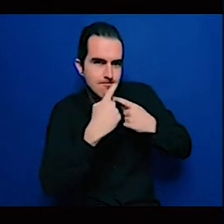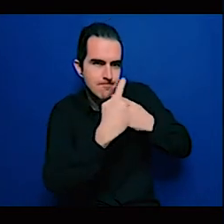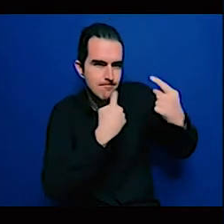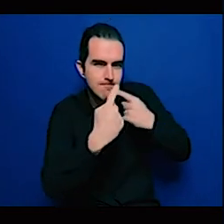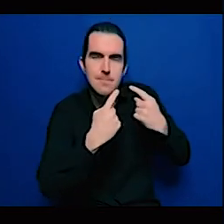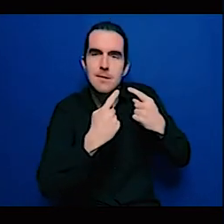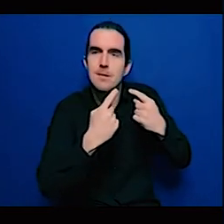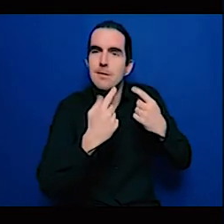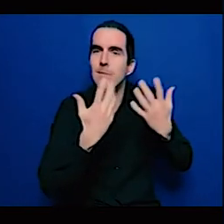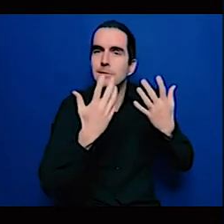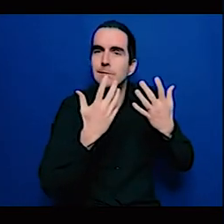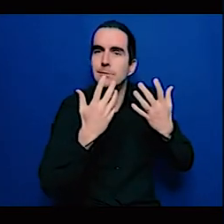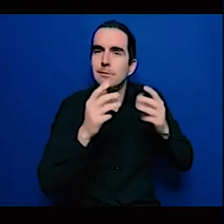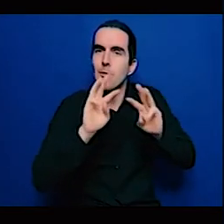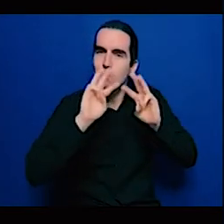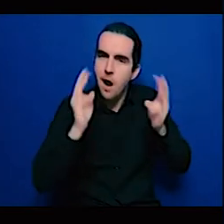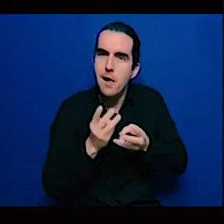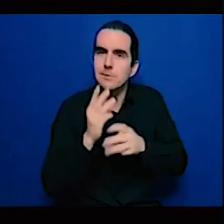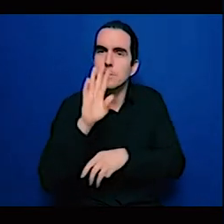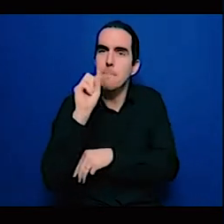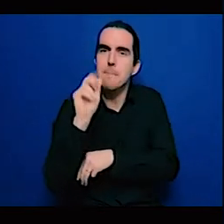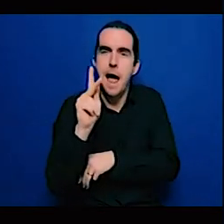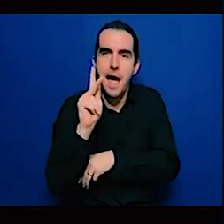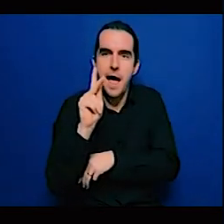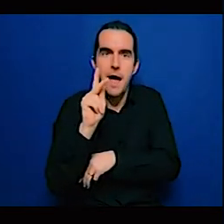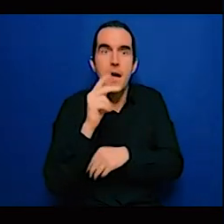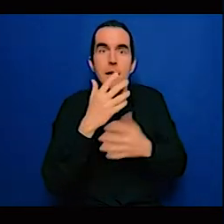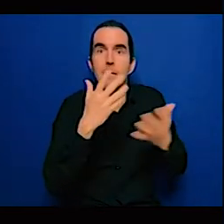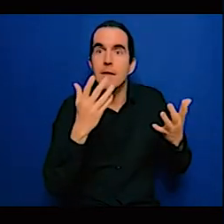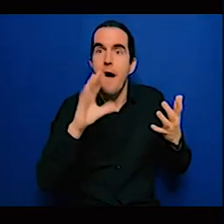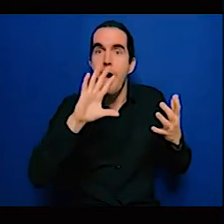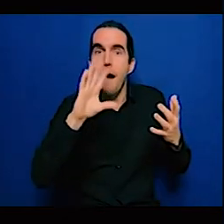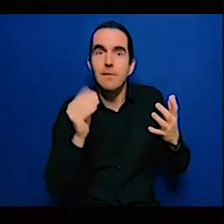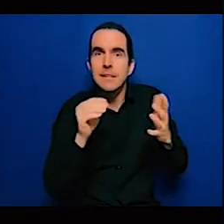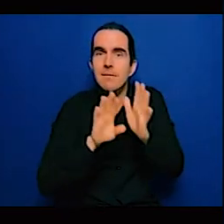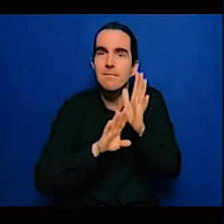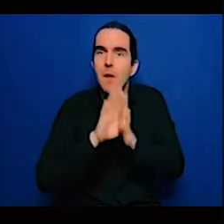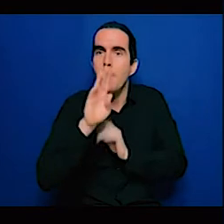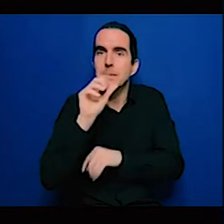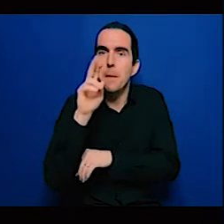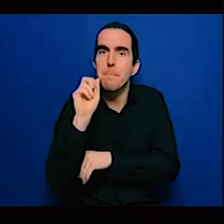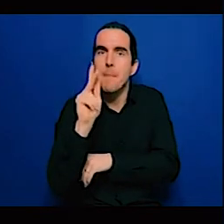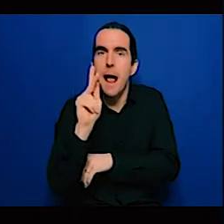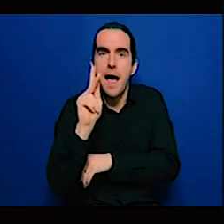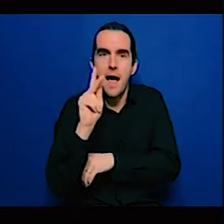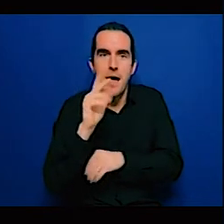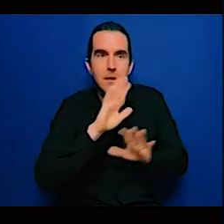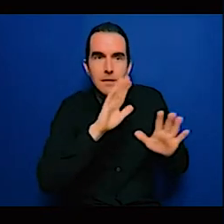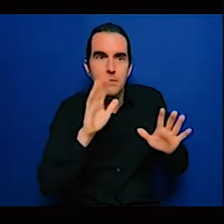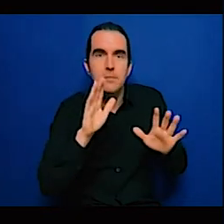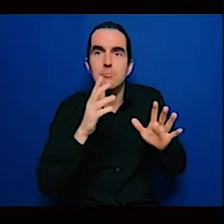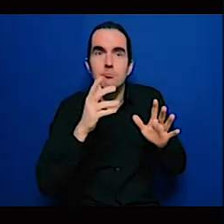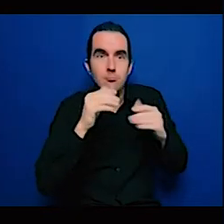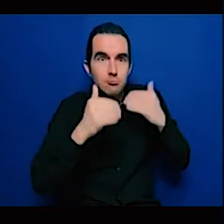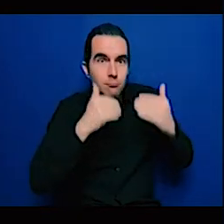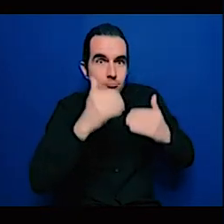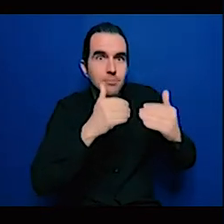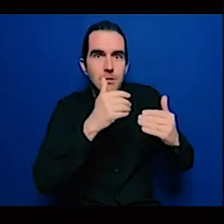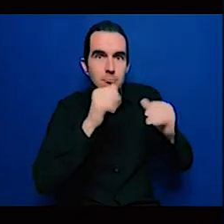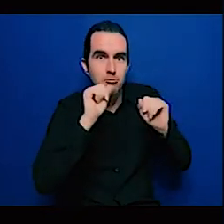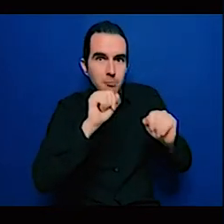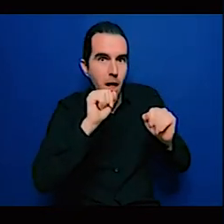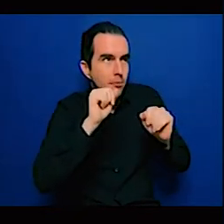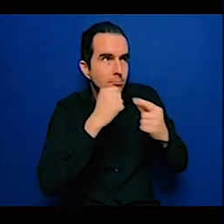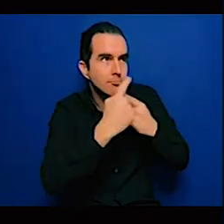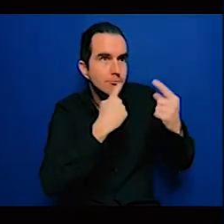having many good regulations for example having that regulatory framework of policies as much data as